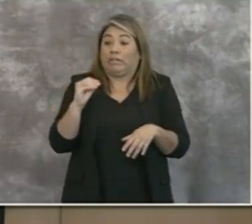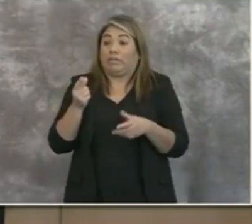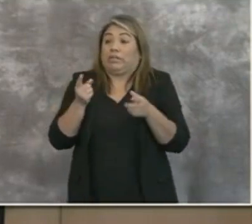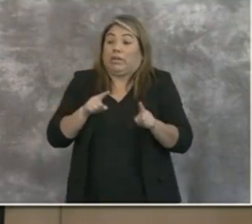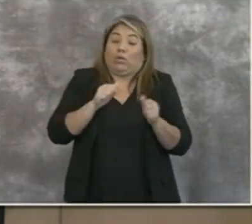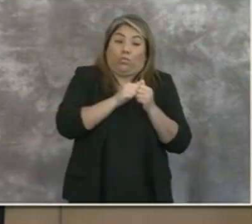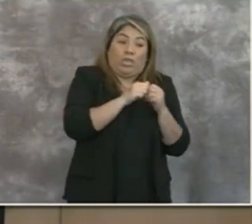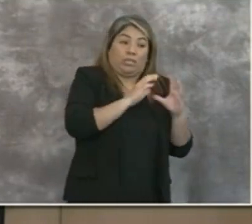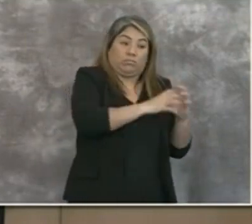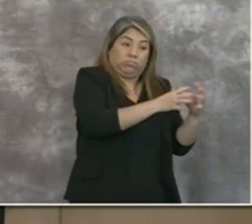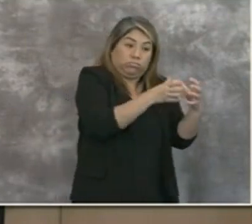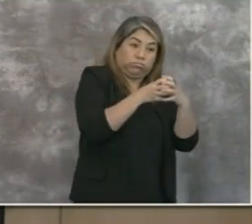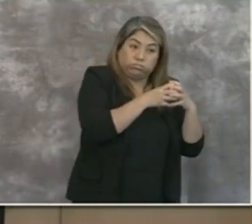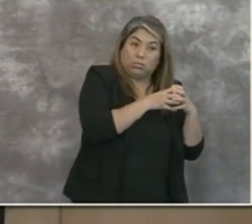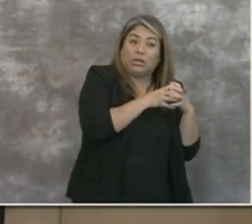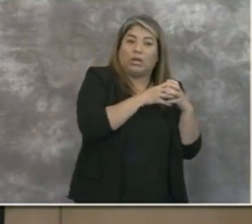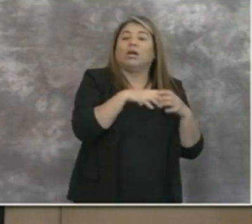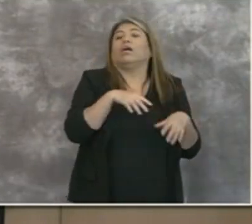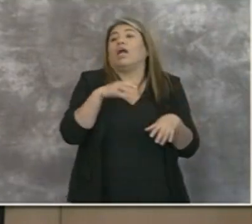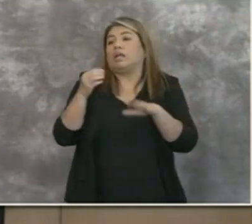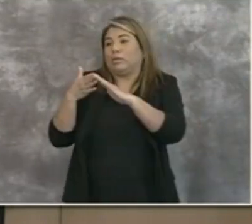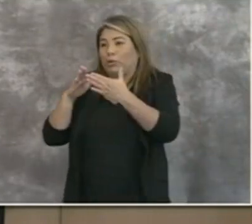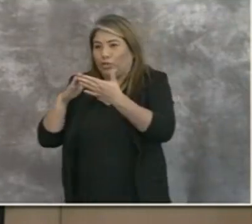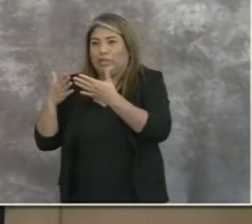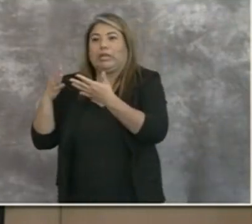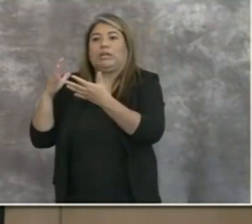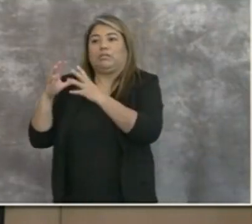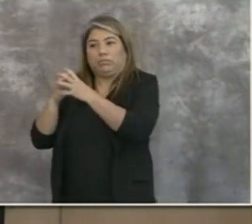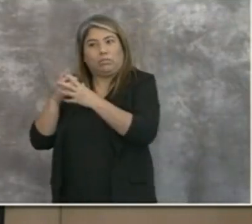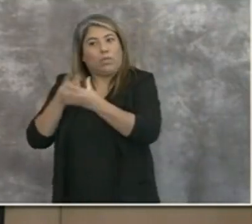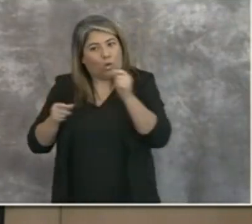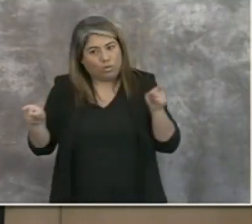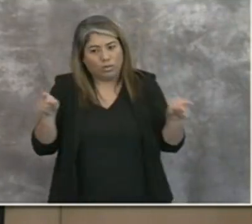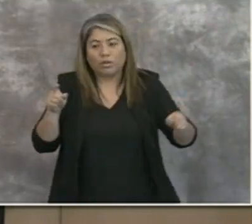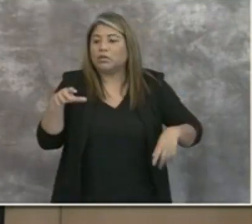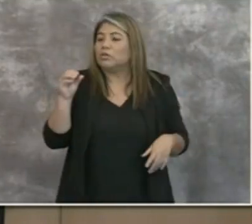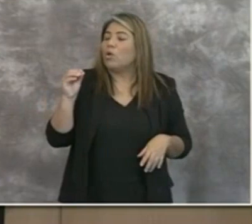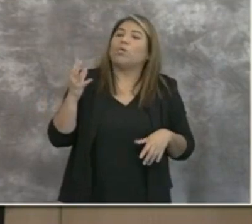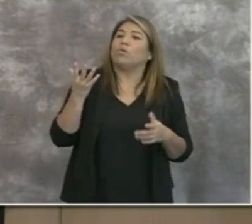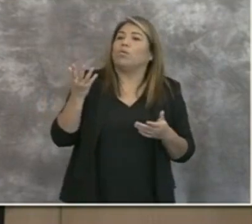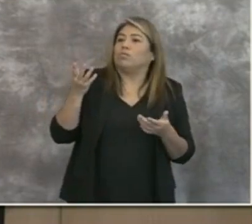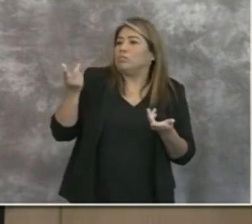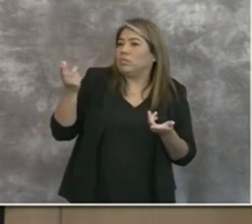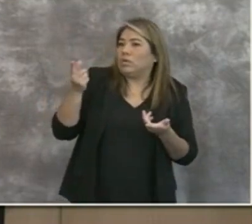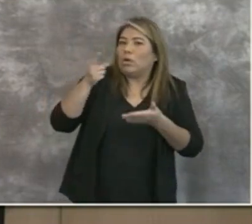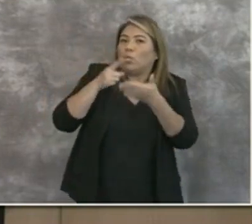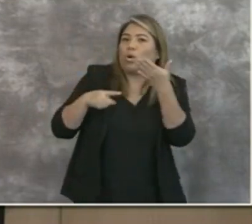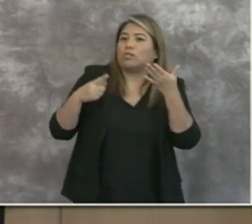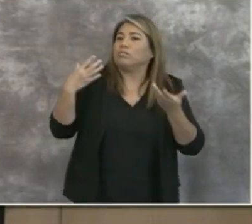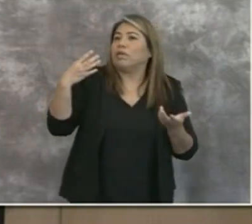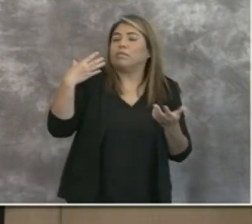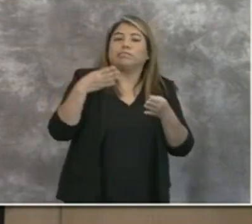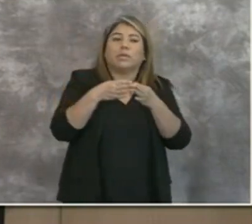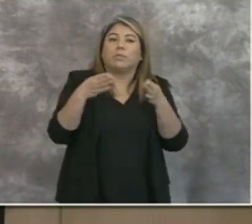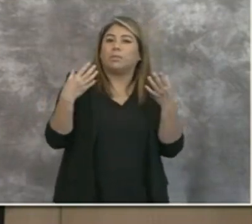in congregate and community settings. So what do county public health officials attribute that?